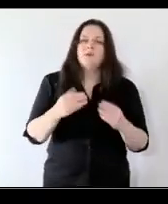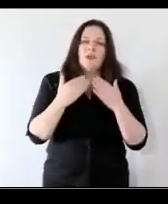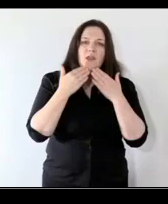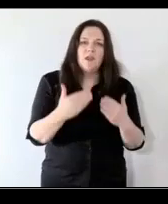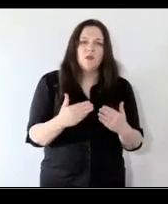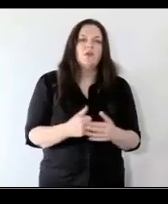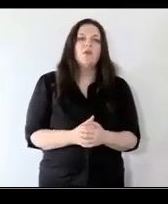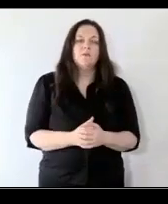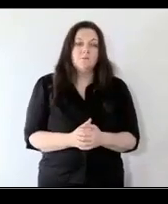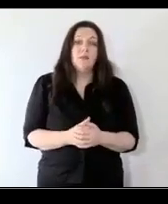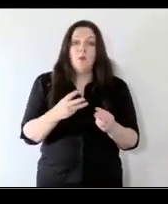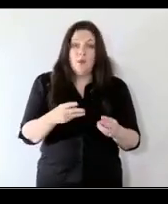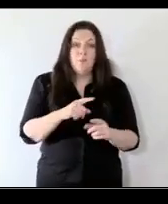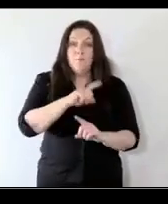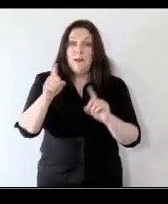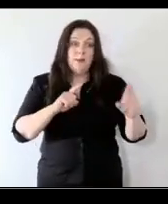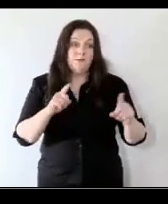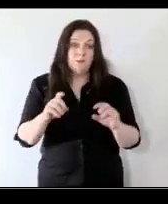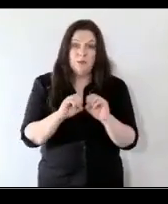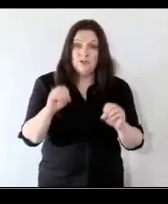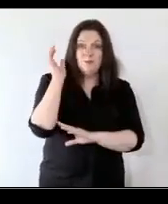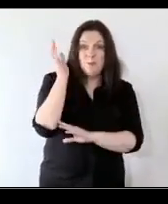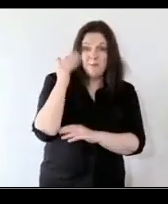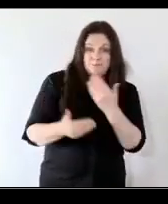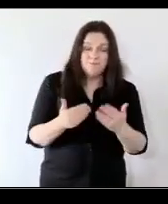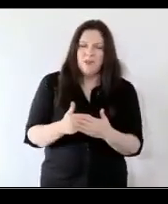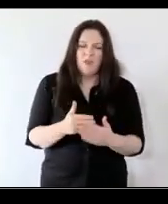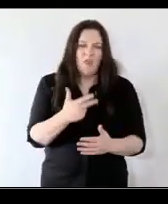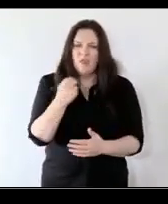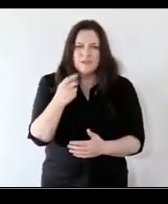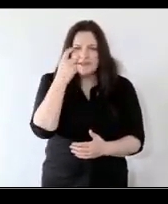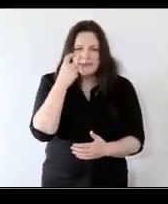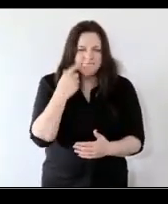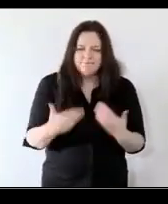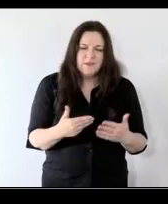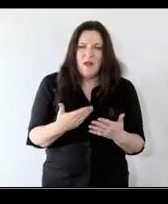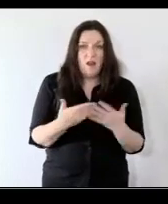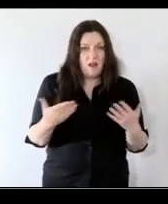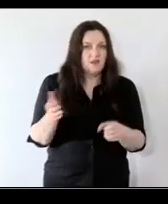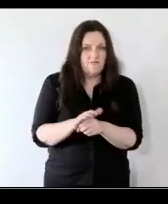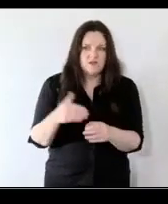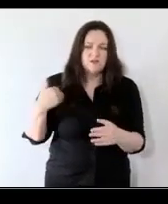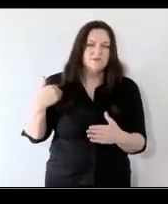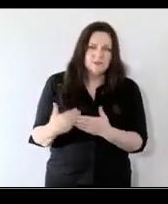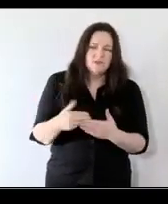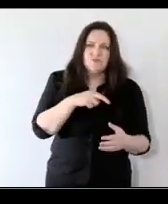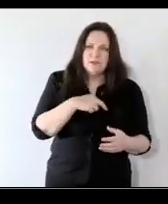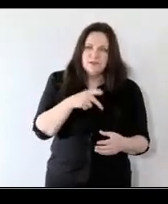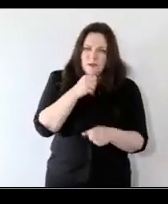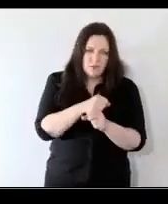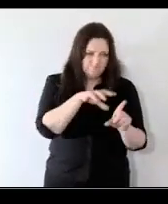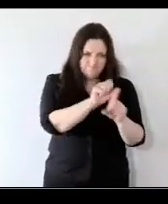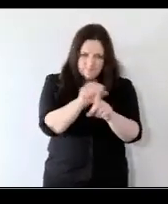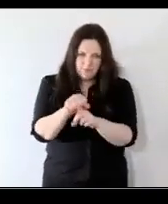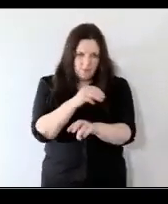yous and credits i do want to come back to each of our speakers just to take 30 seconds 60 seconds we covered a lot of ground there from kind of really trying to diagnose